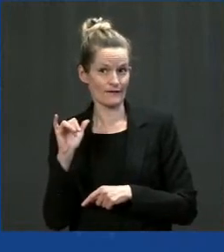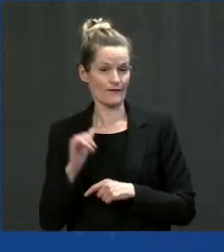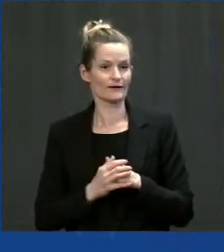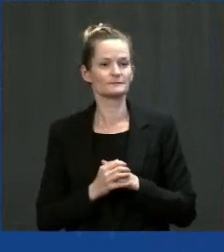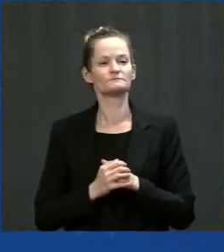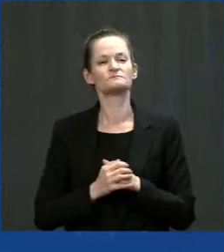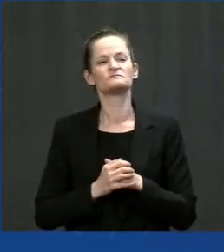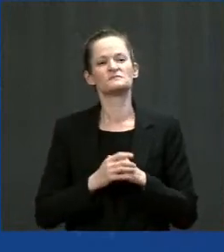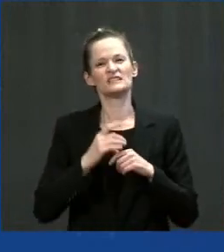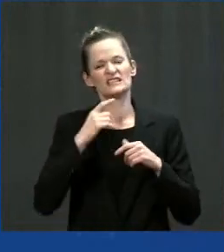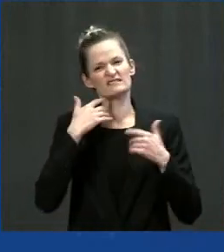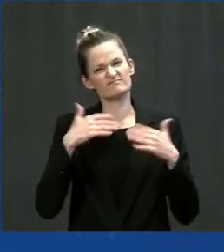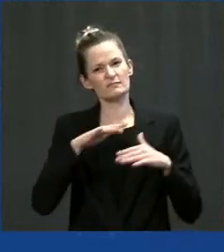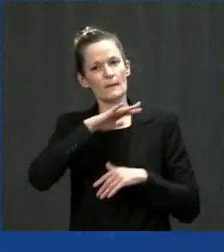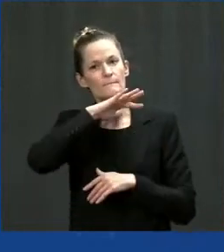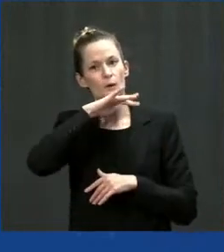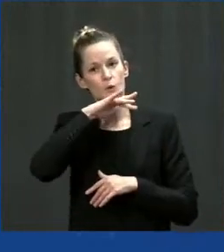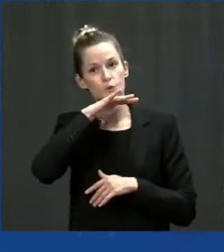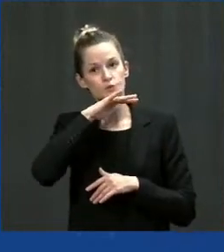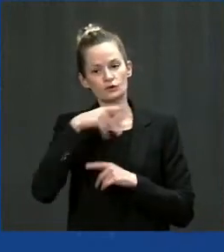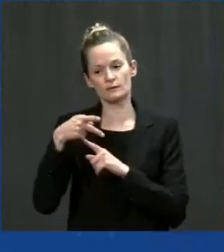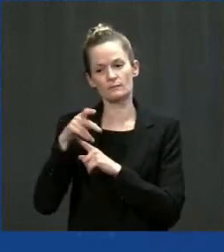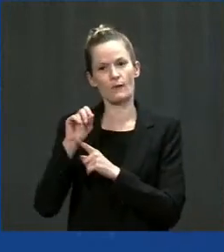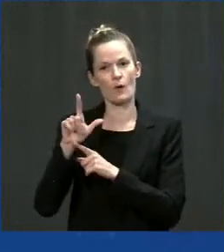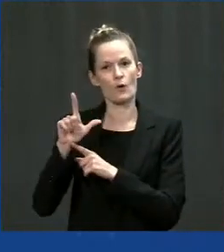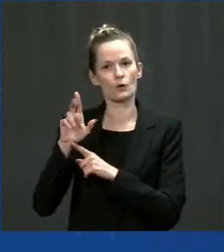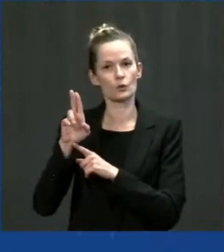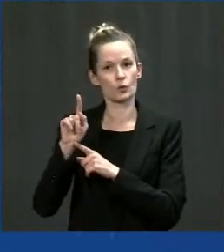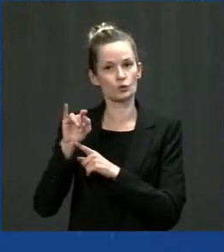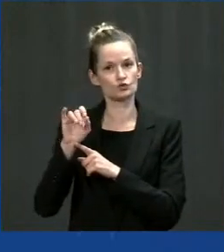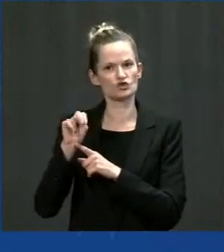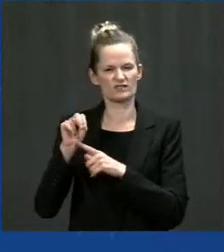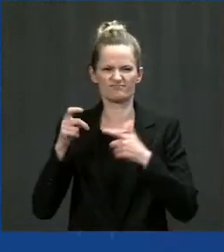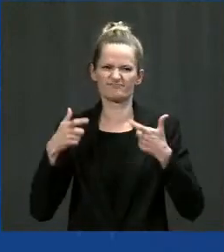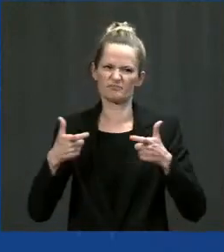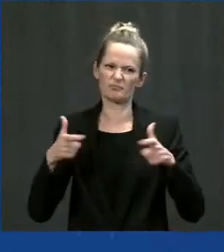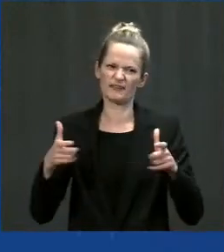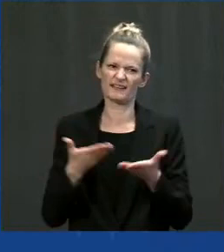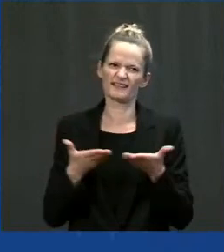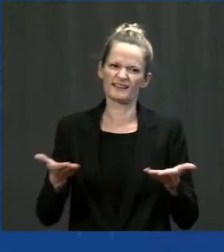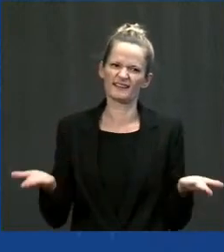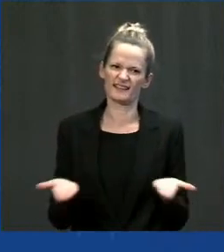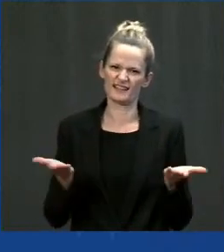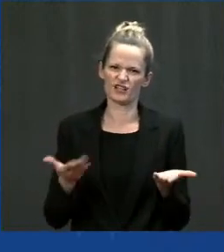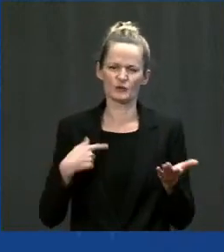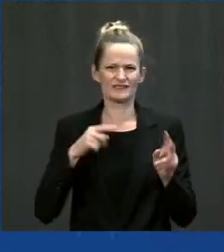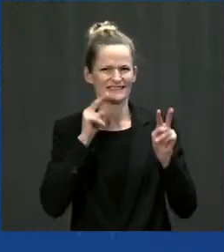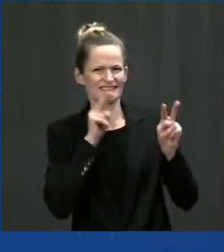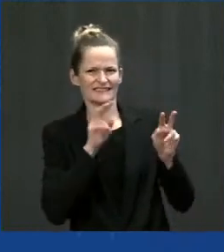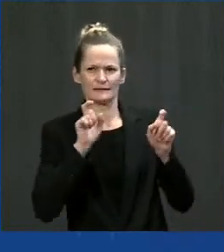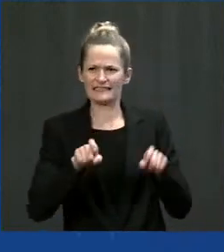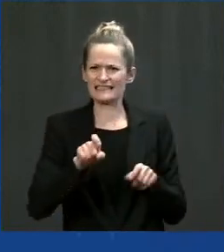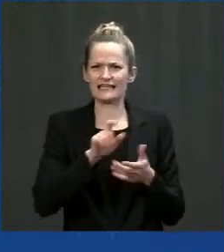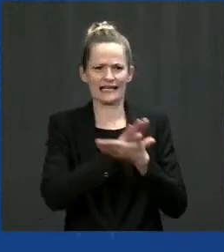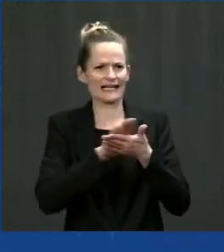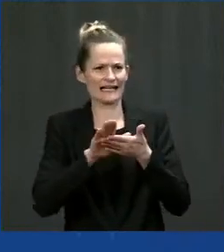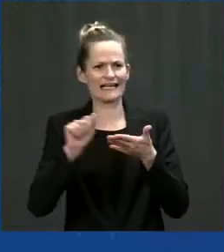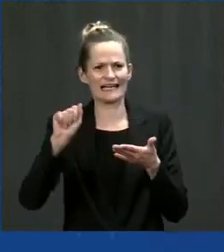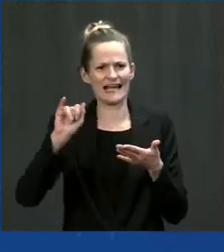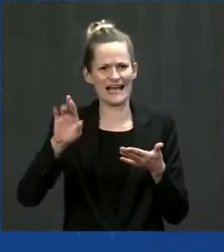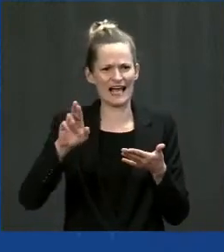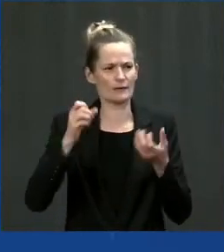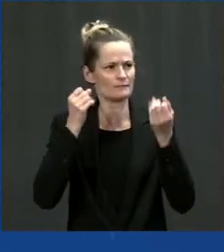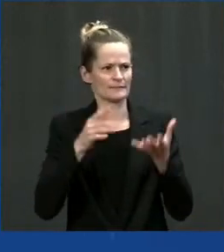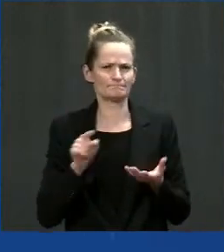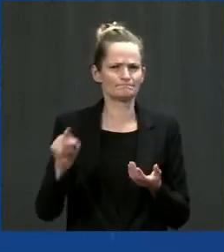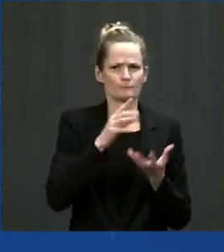on transitioning to clean air buses in Fresno, as you mentioned. In fact, we rolled out our first two electric buses last